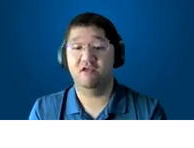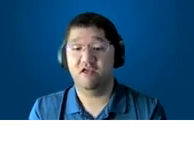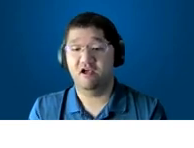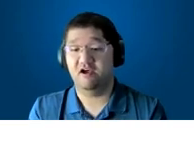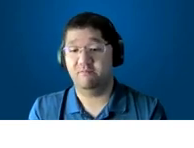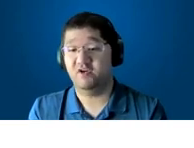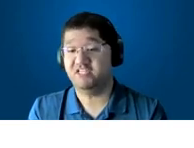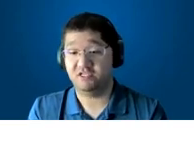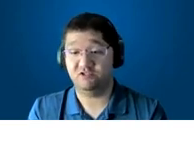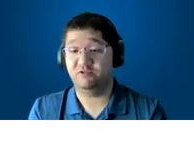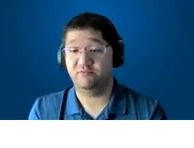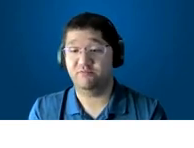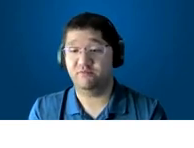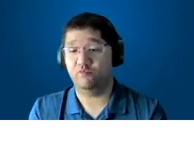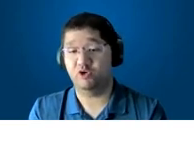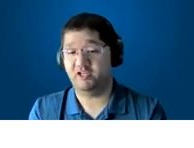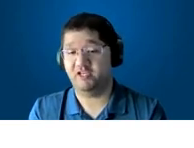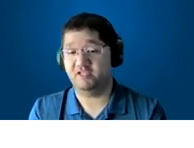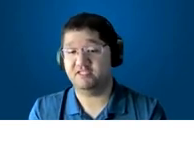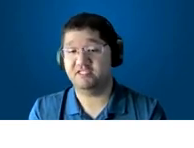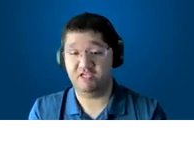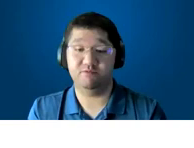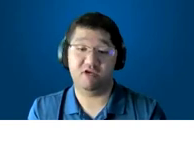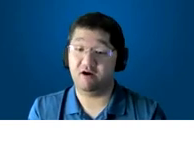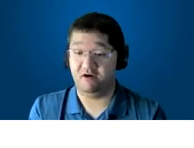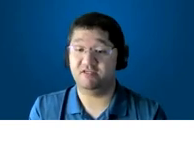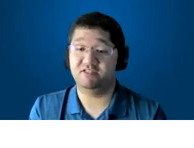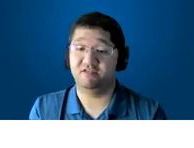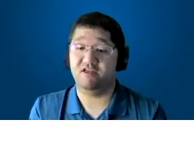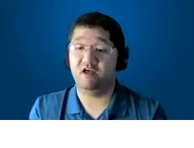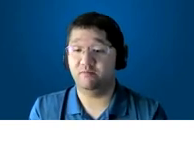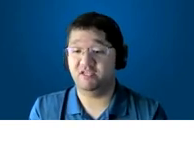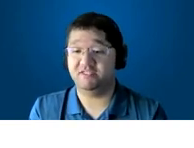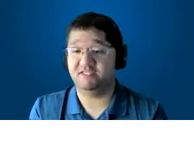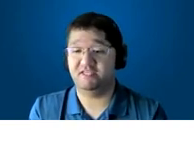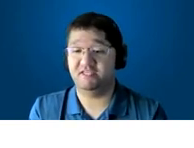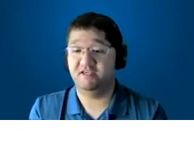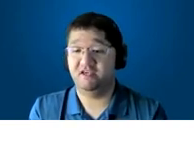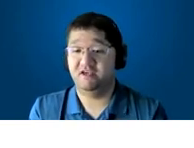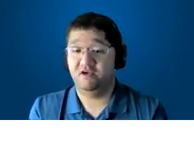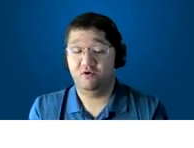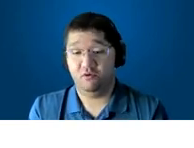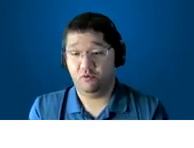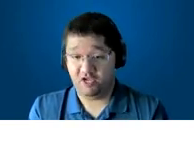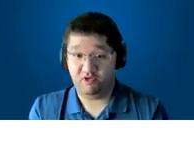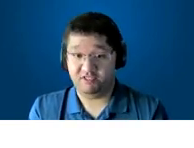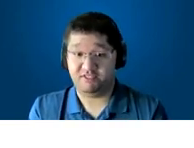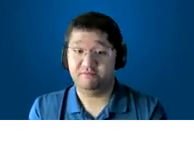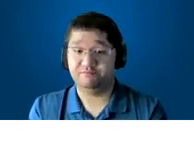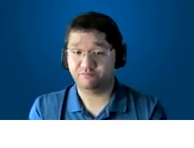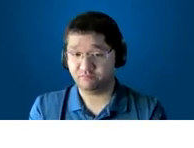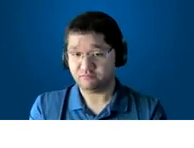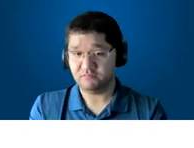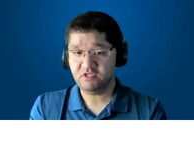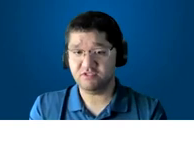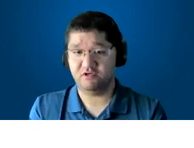my um potential and really speaking to my heart to help me see who i was